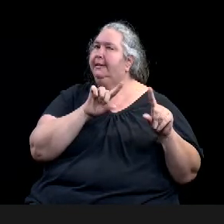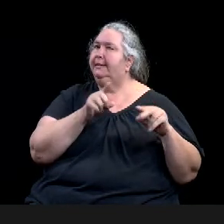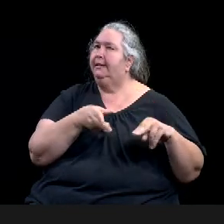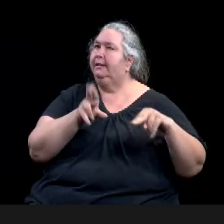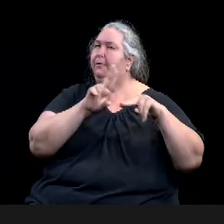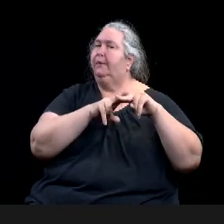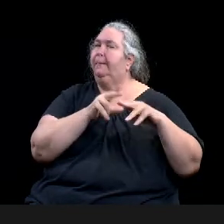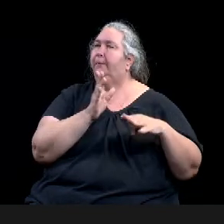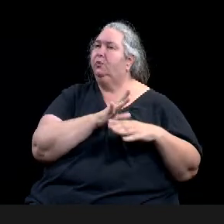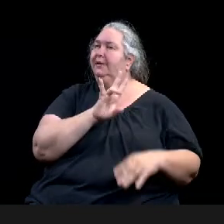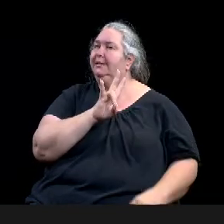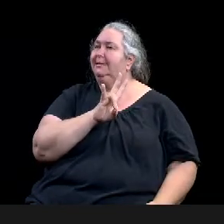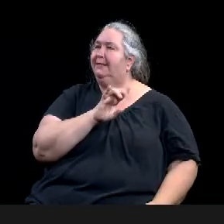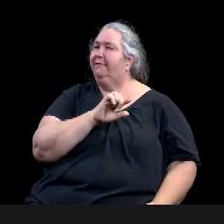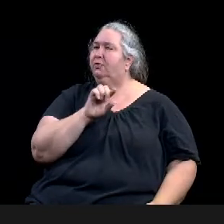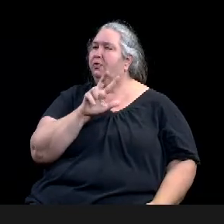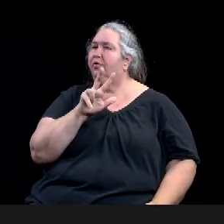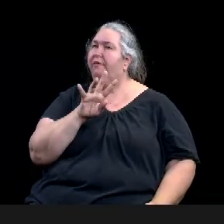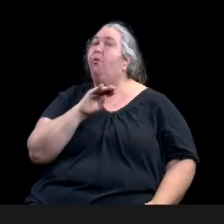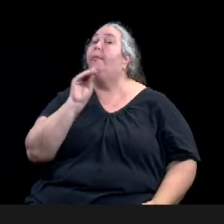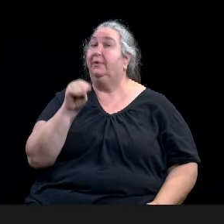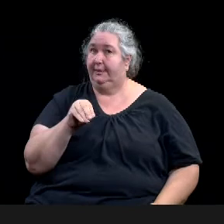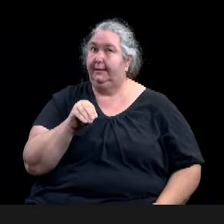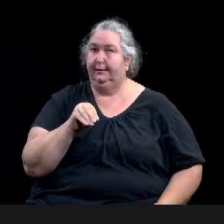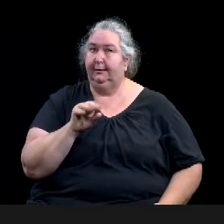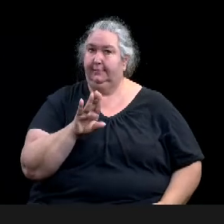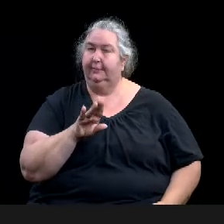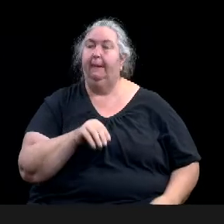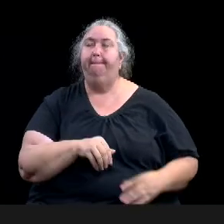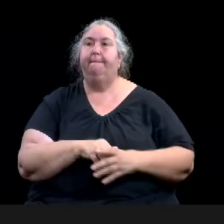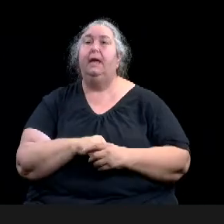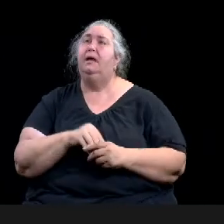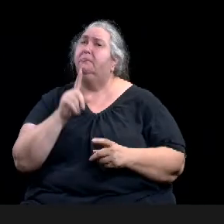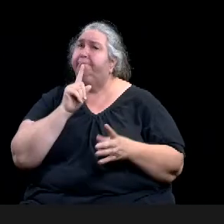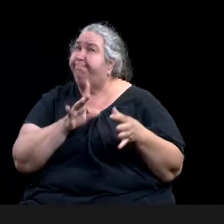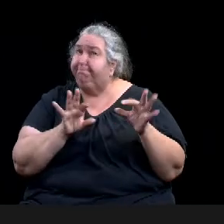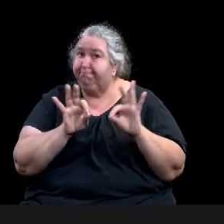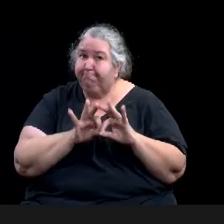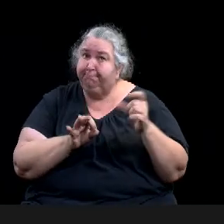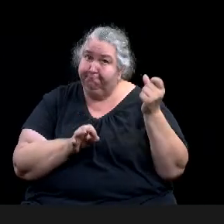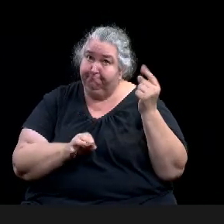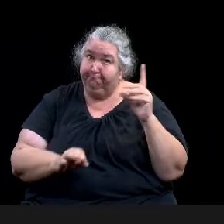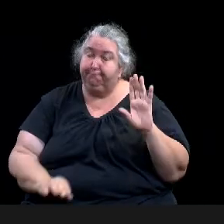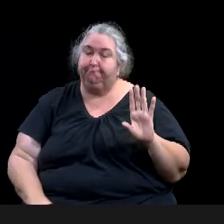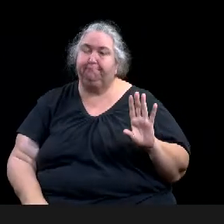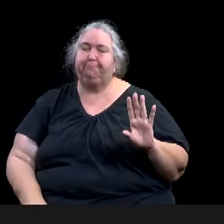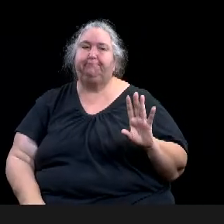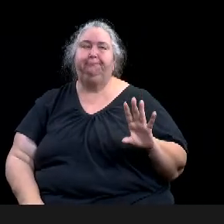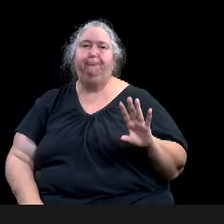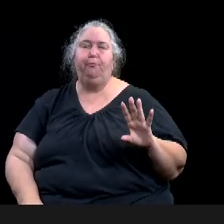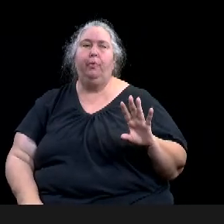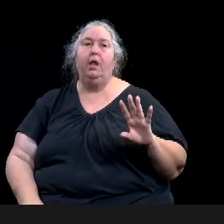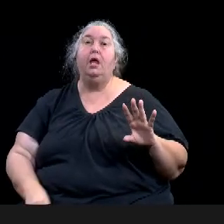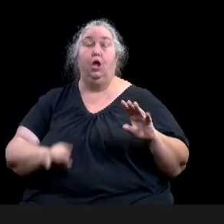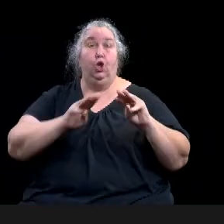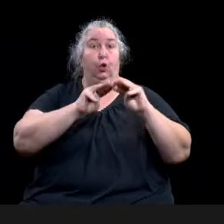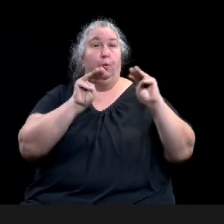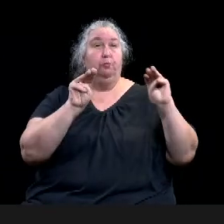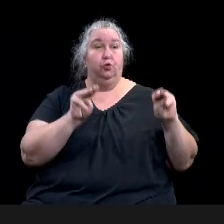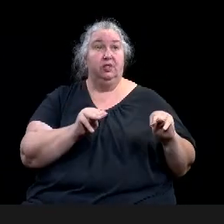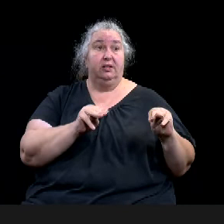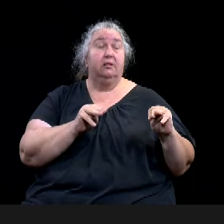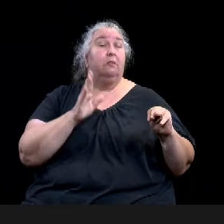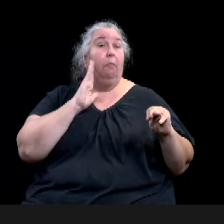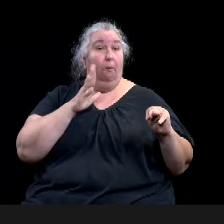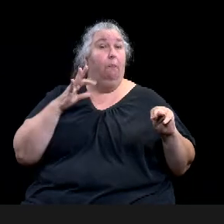while, while museums will benefit from growth as, as this has from, from Magnolia, uh, and